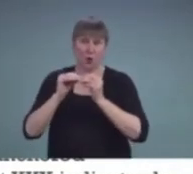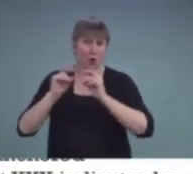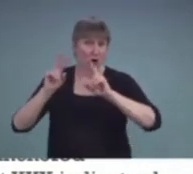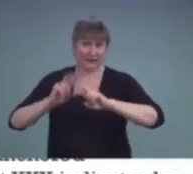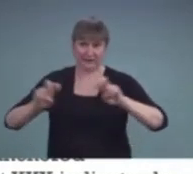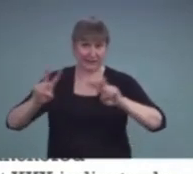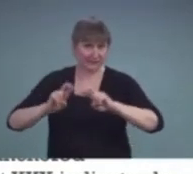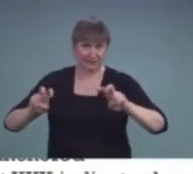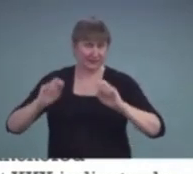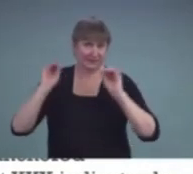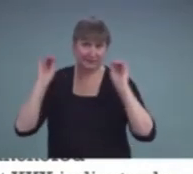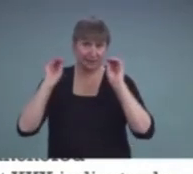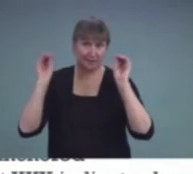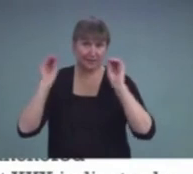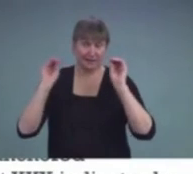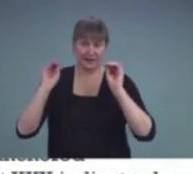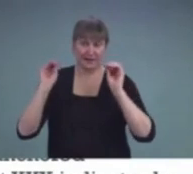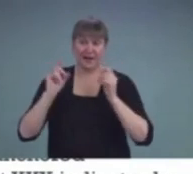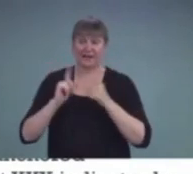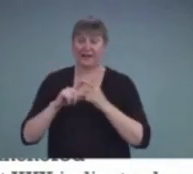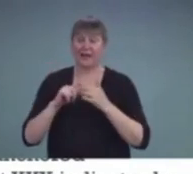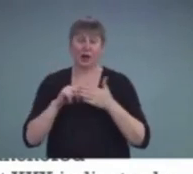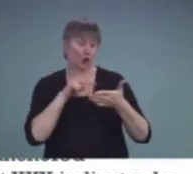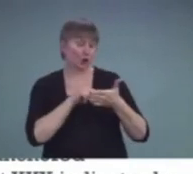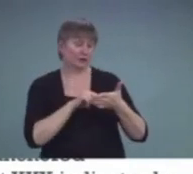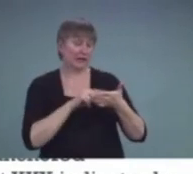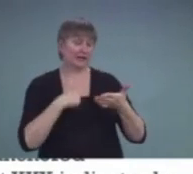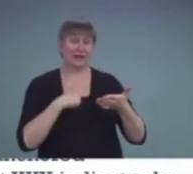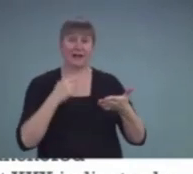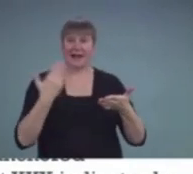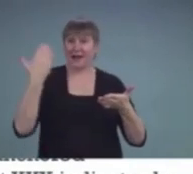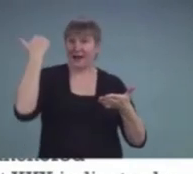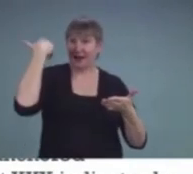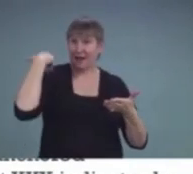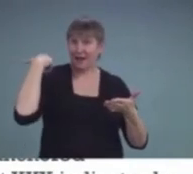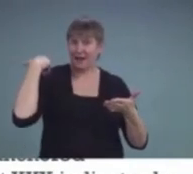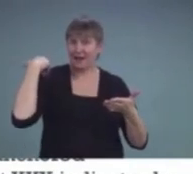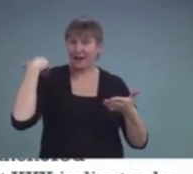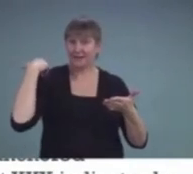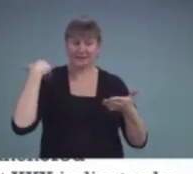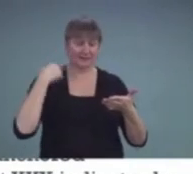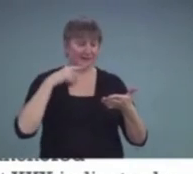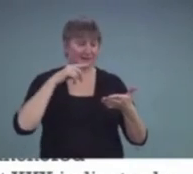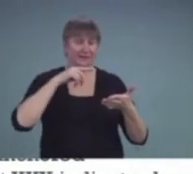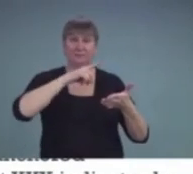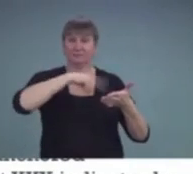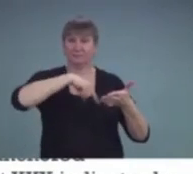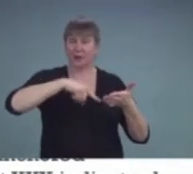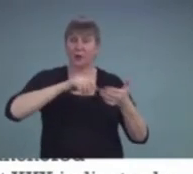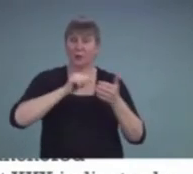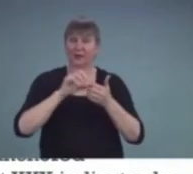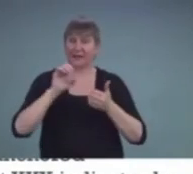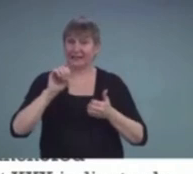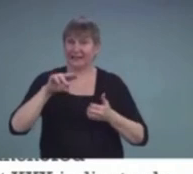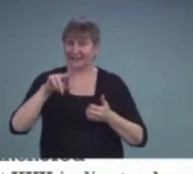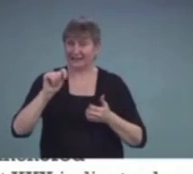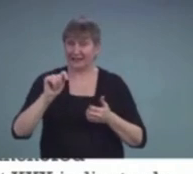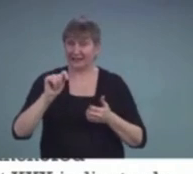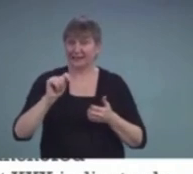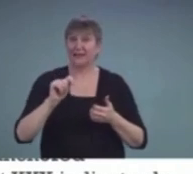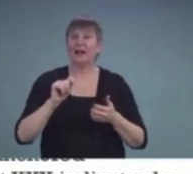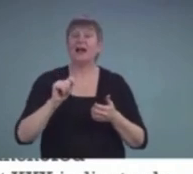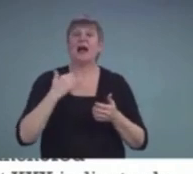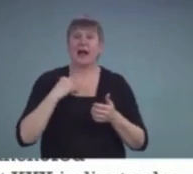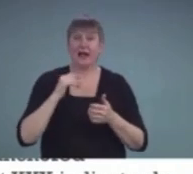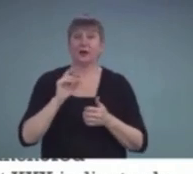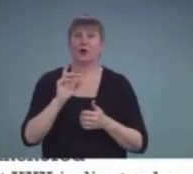that, based on his last evaluation with the ENT's audiologist, documented that he had right